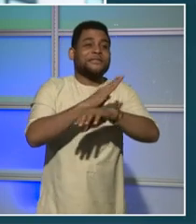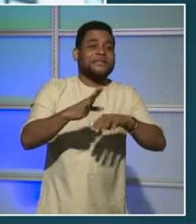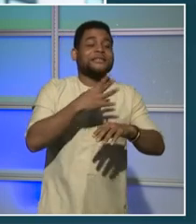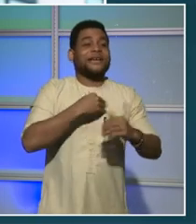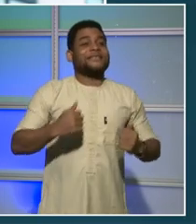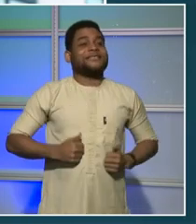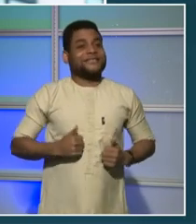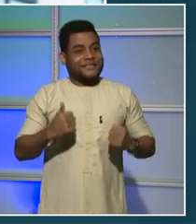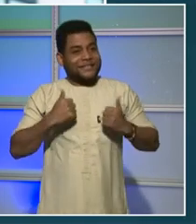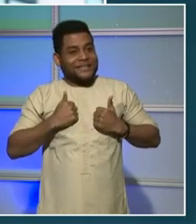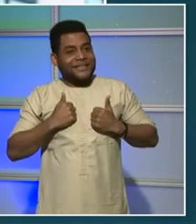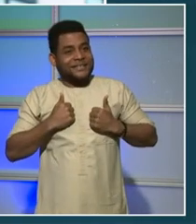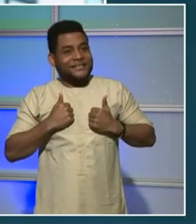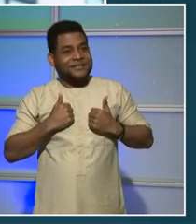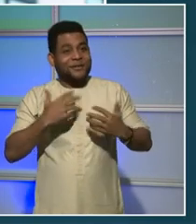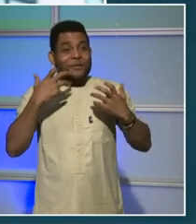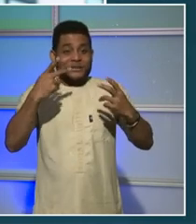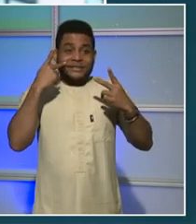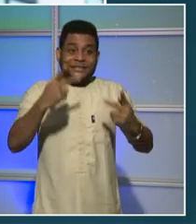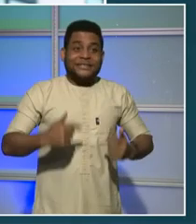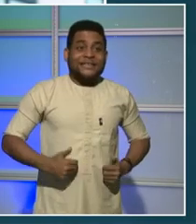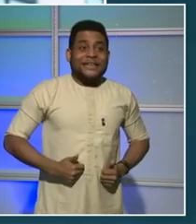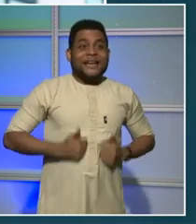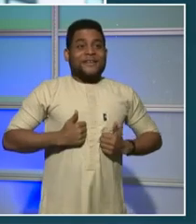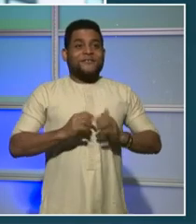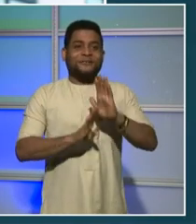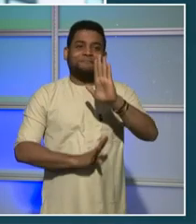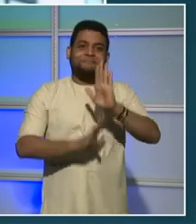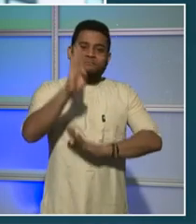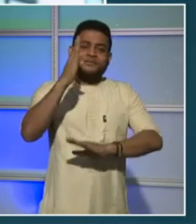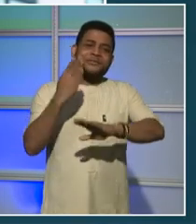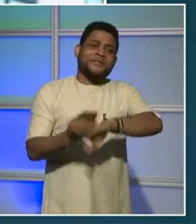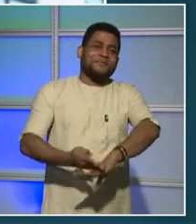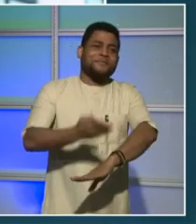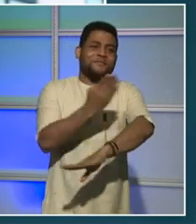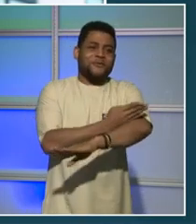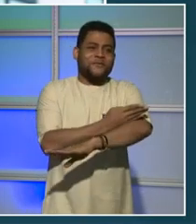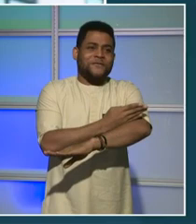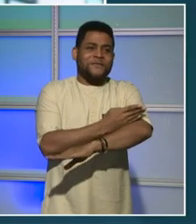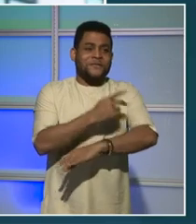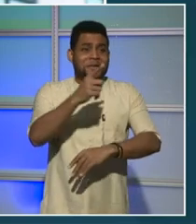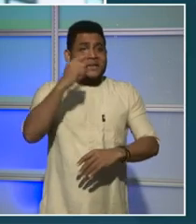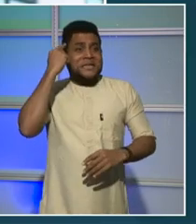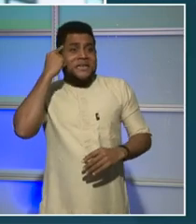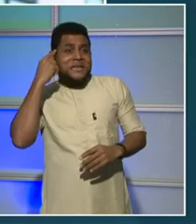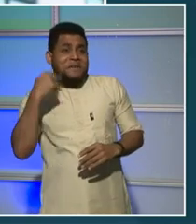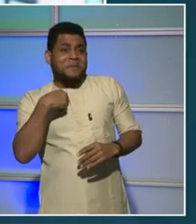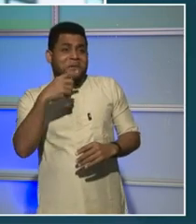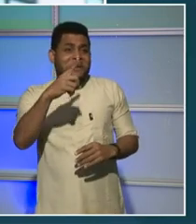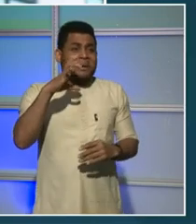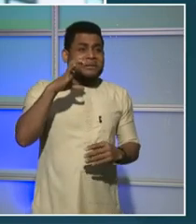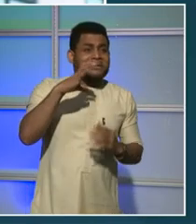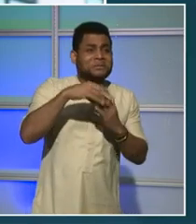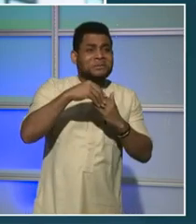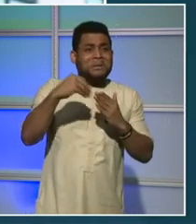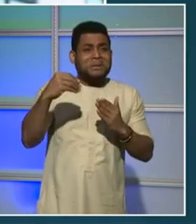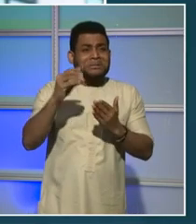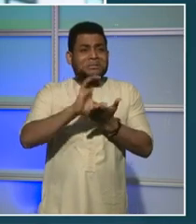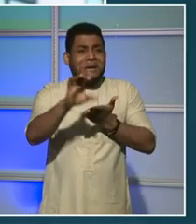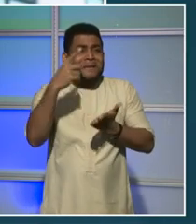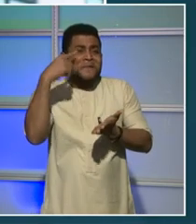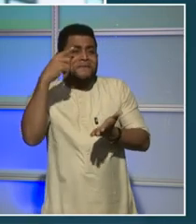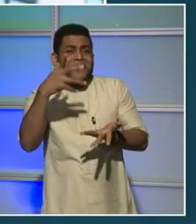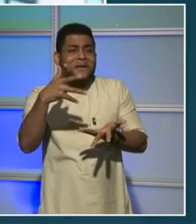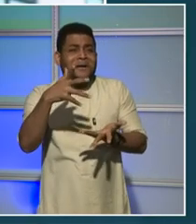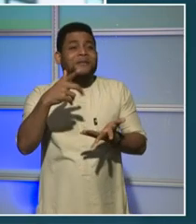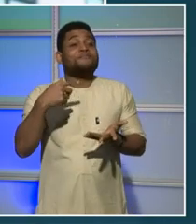for all. So when you think about how you'll spend your $100, know that investing in economic development means investing